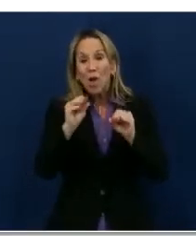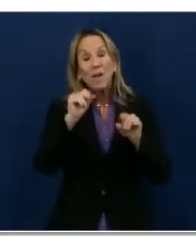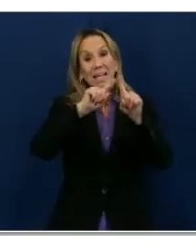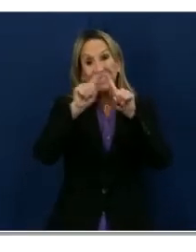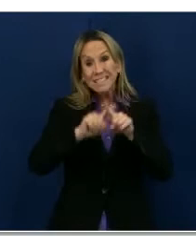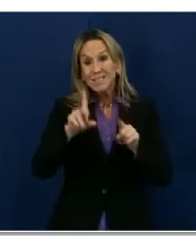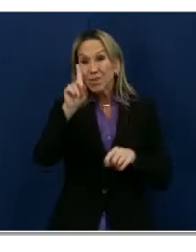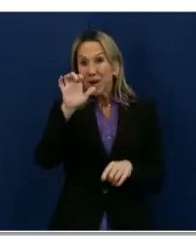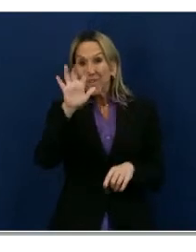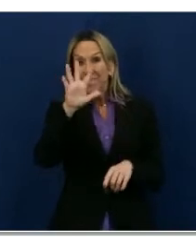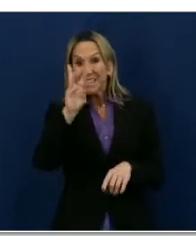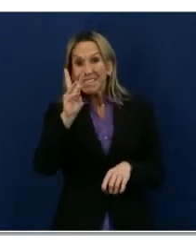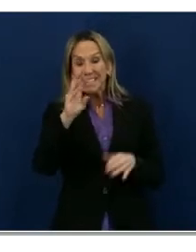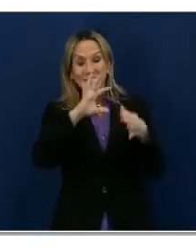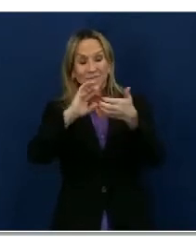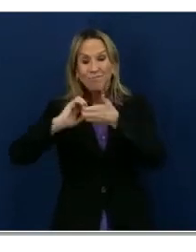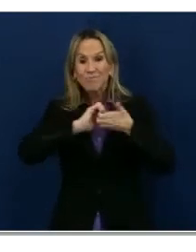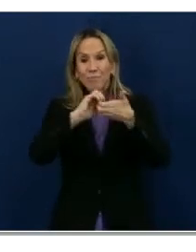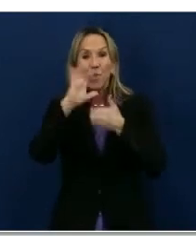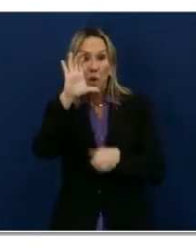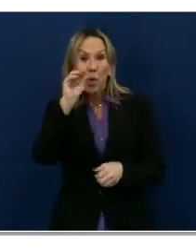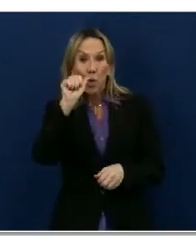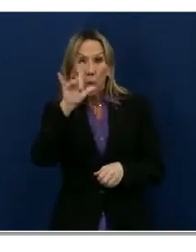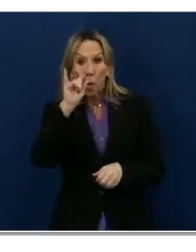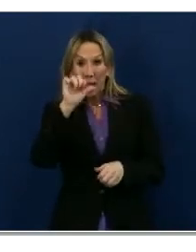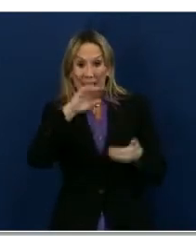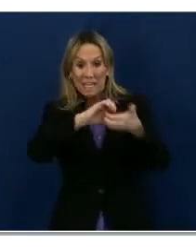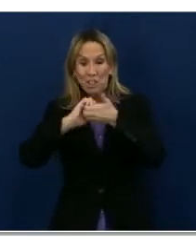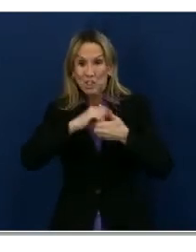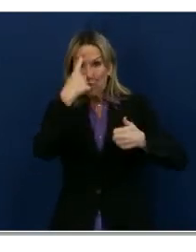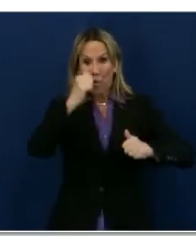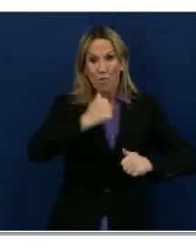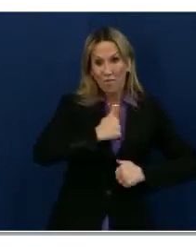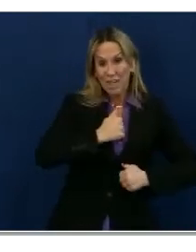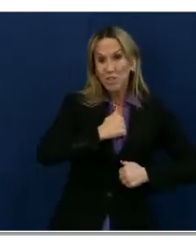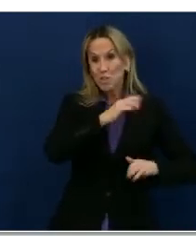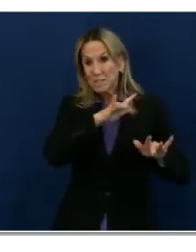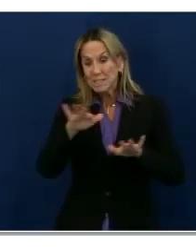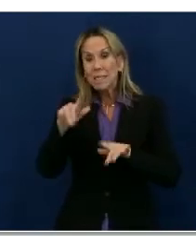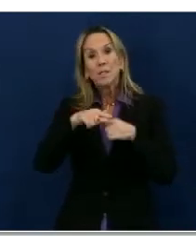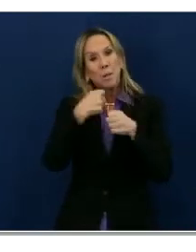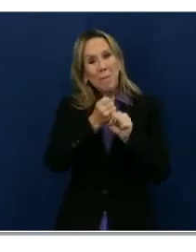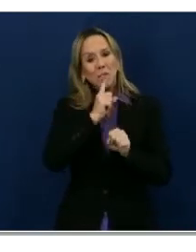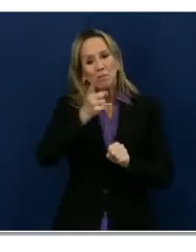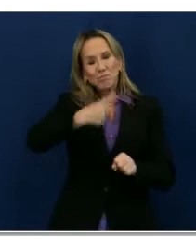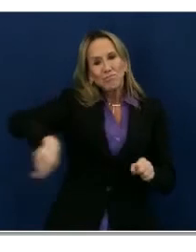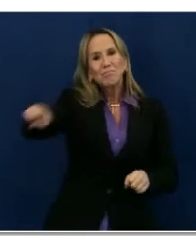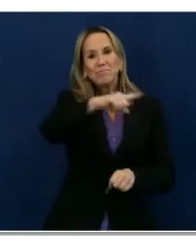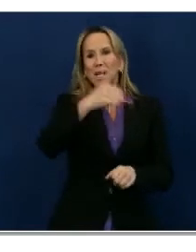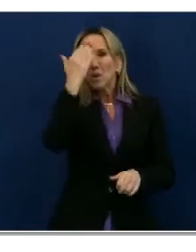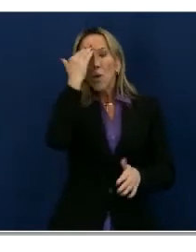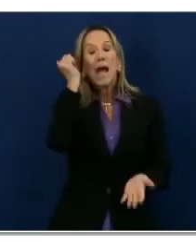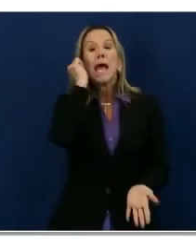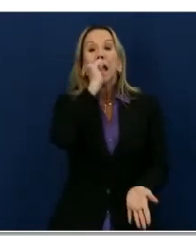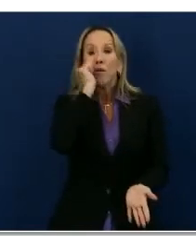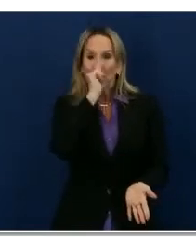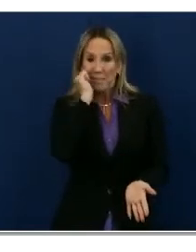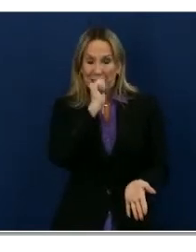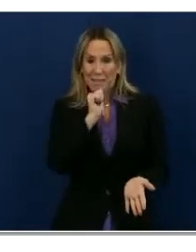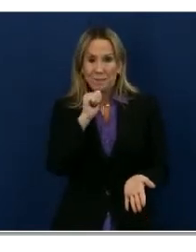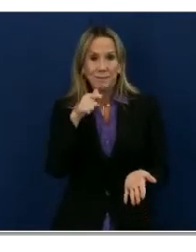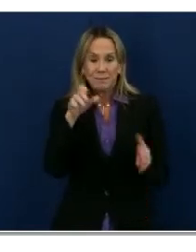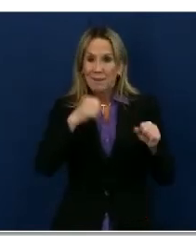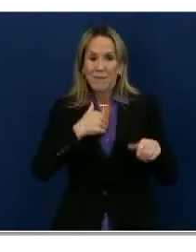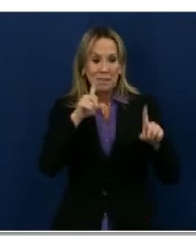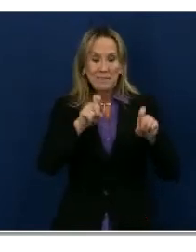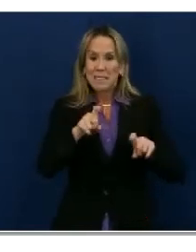coalition and support organizations to help get the word out to make this available, be available every day. But in particular on Veterans Day,